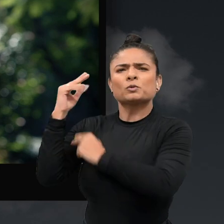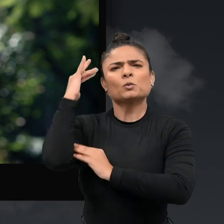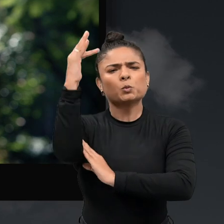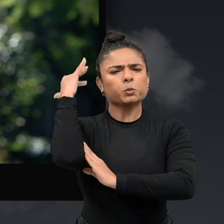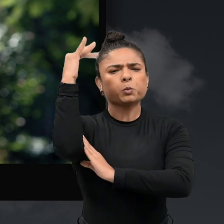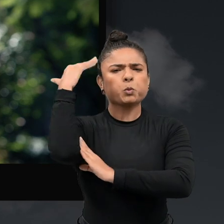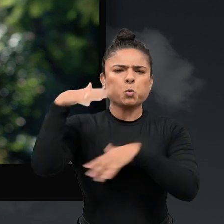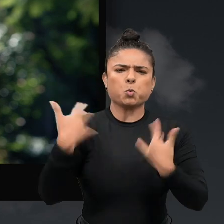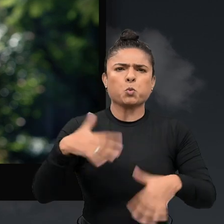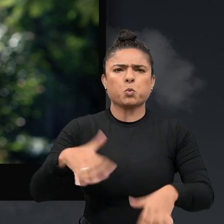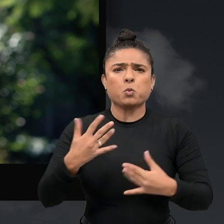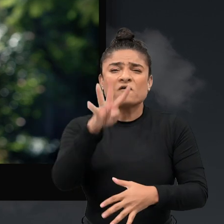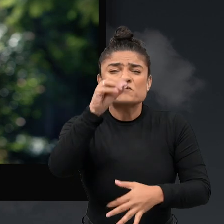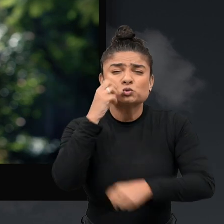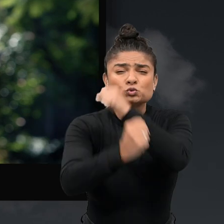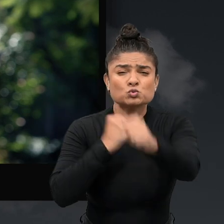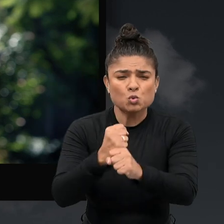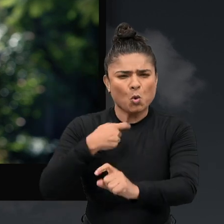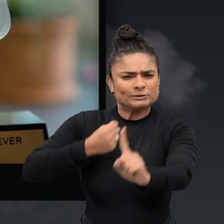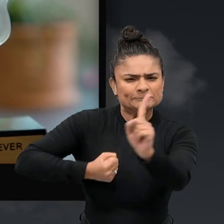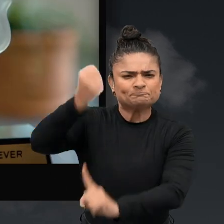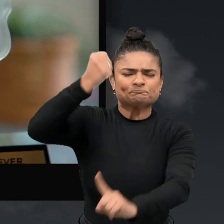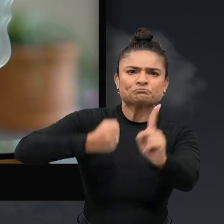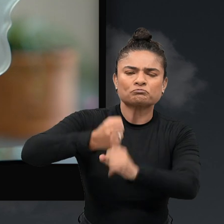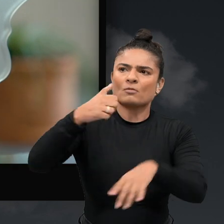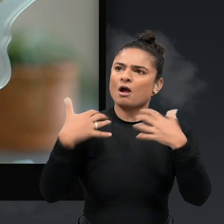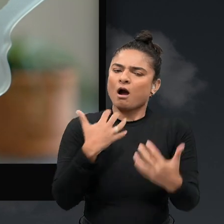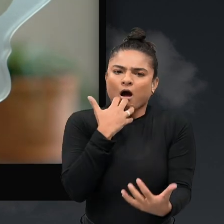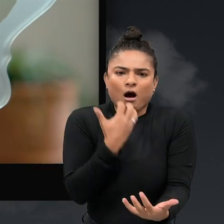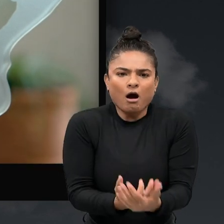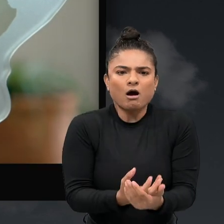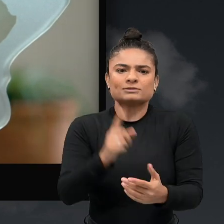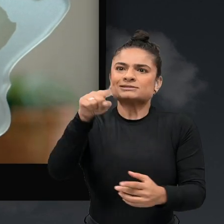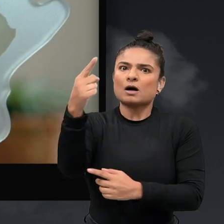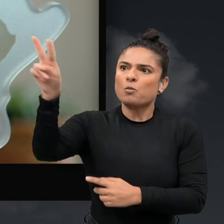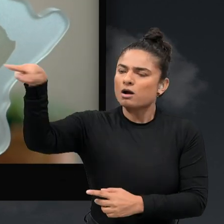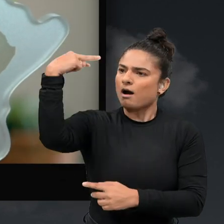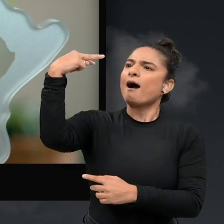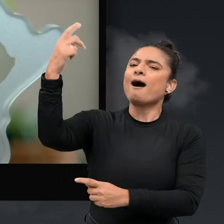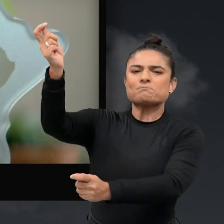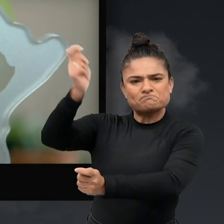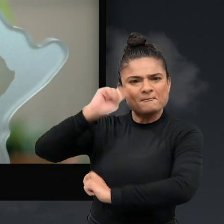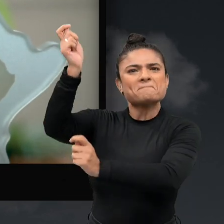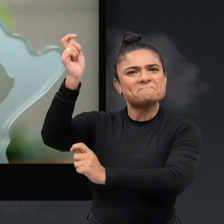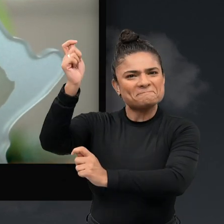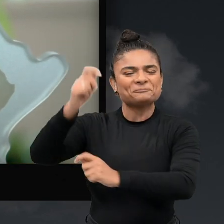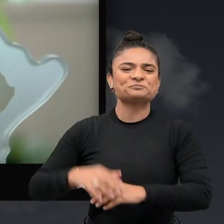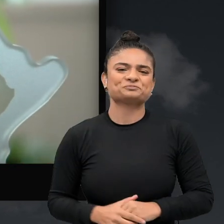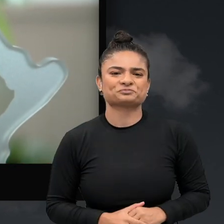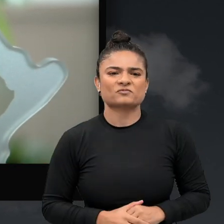I have fought for 40 years I've been fighting and it was amazing that somebody else had seen that.